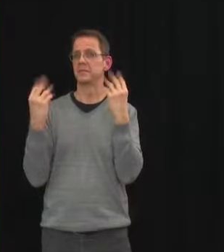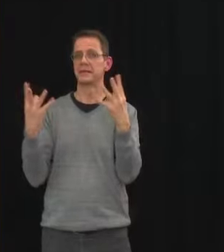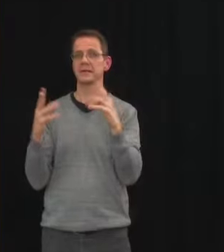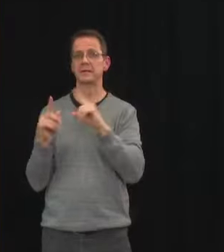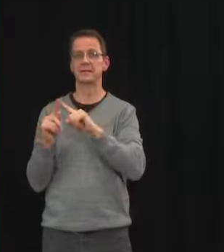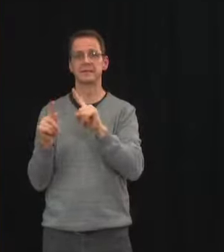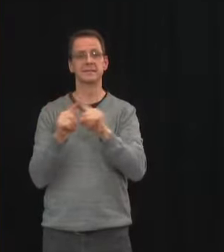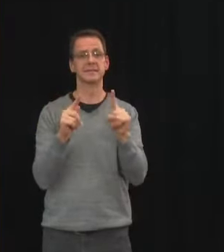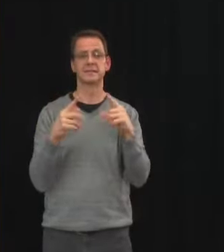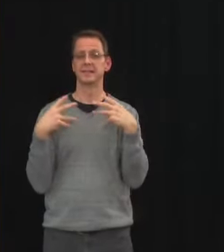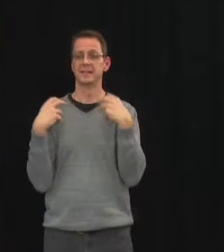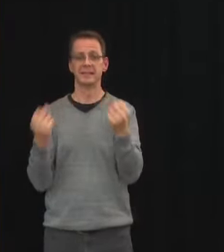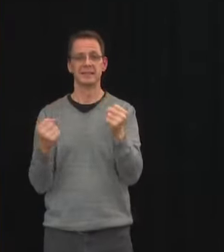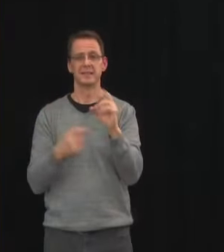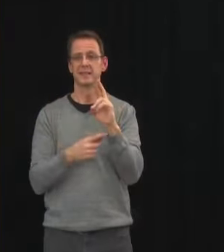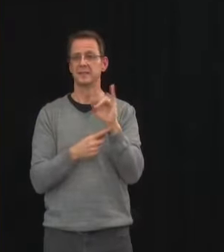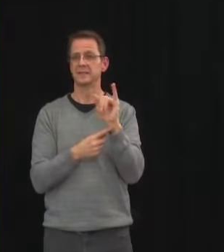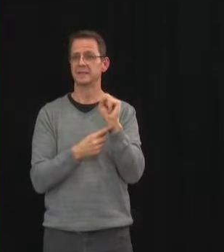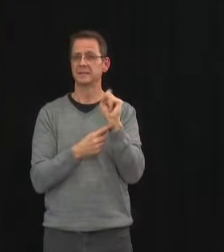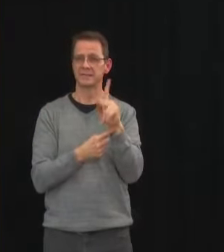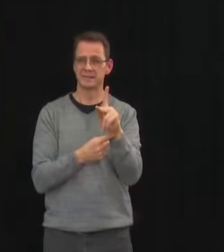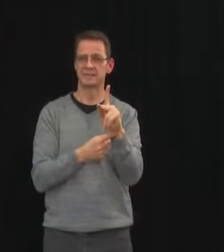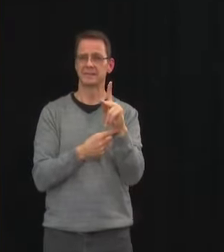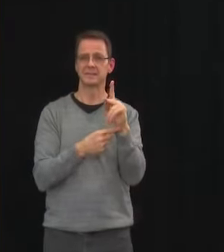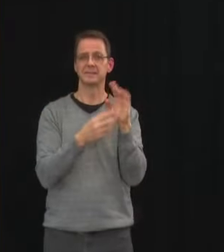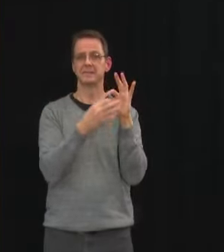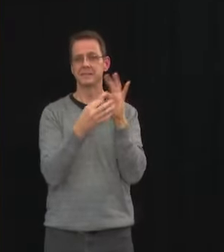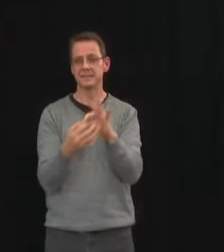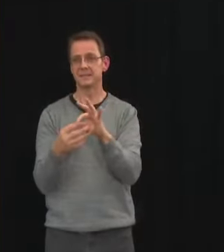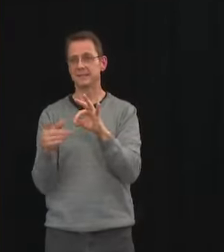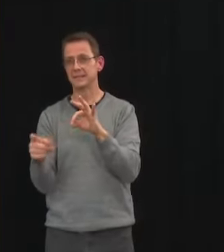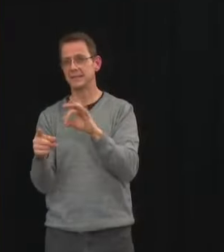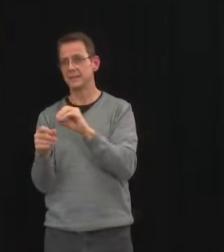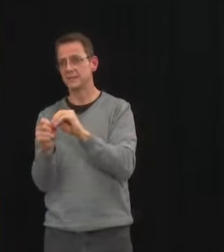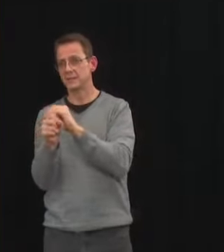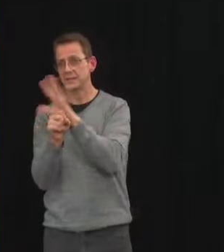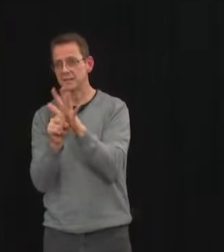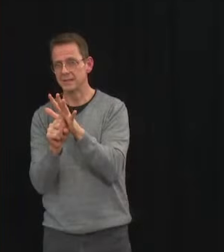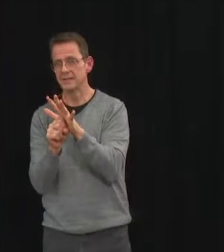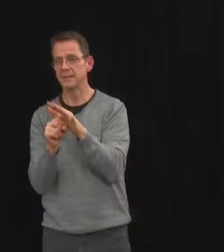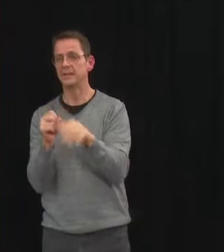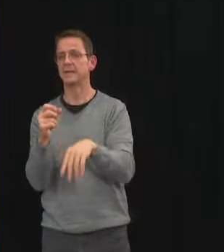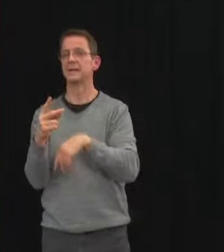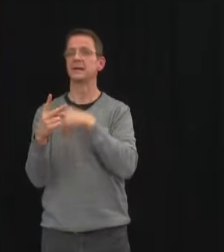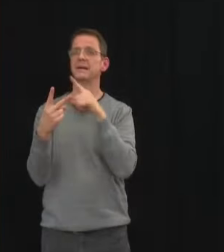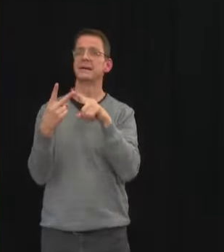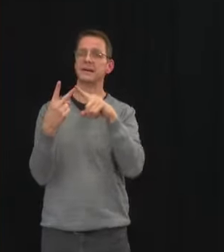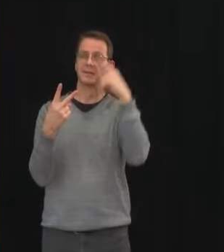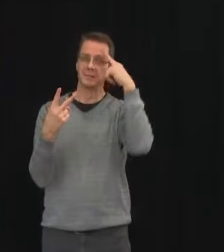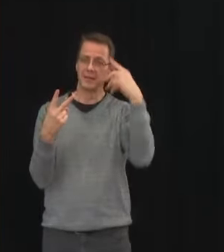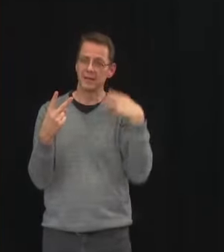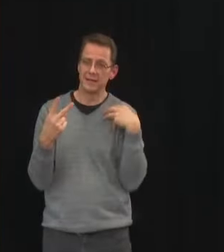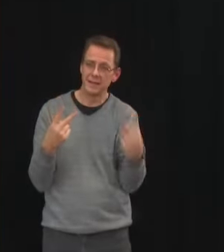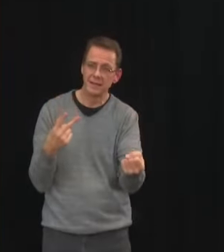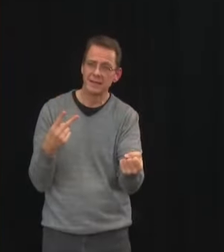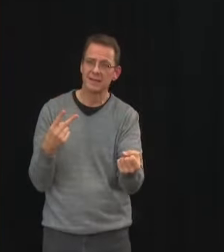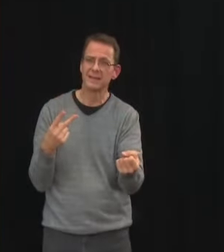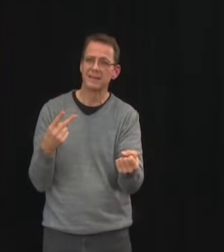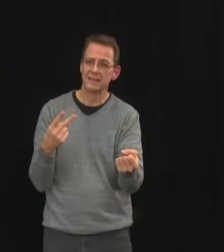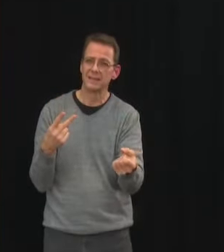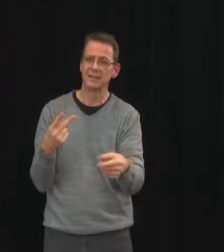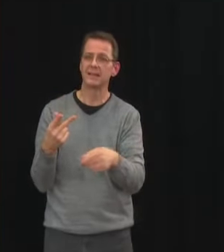health impacts particularly for isolated seniors the deterioration in their physical condition that's often attached to that